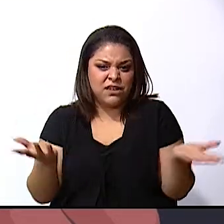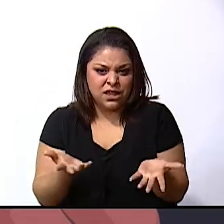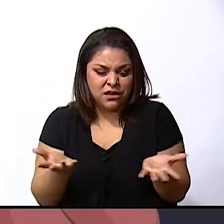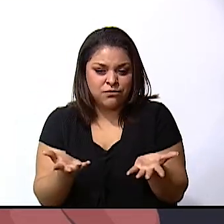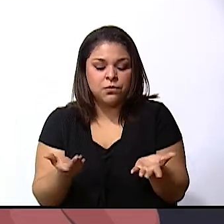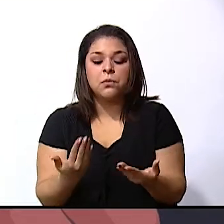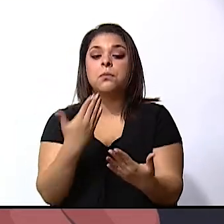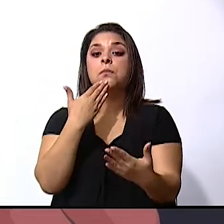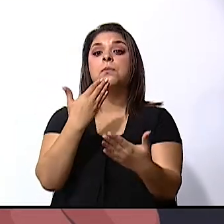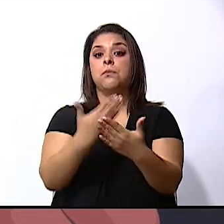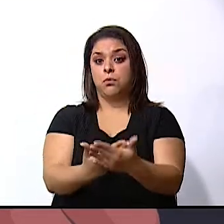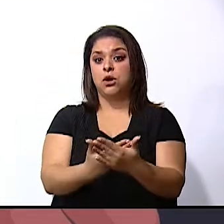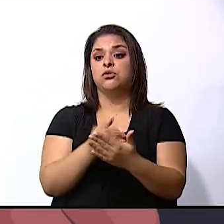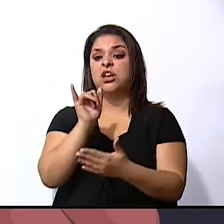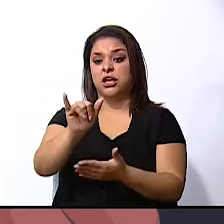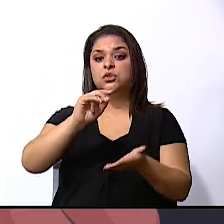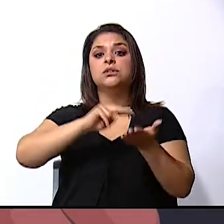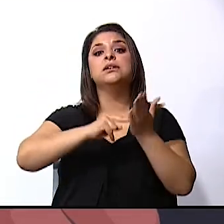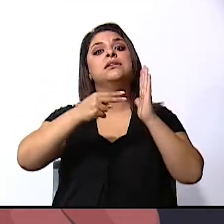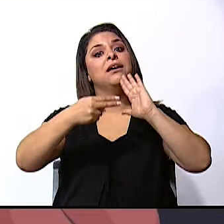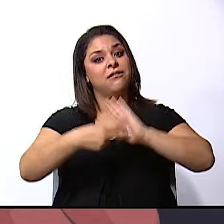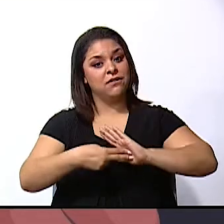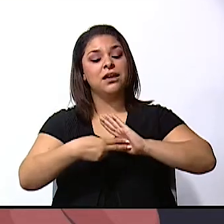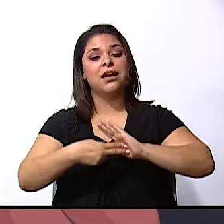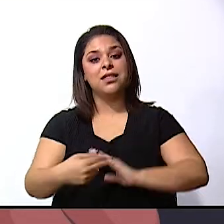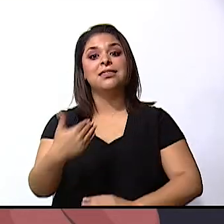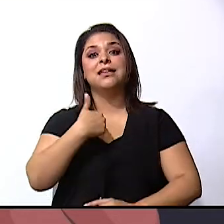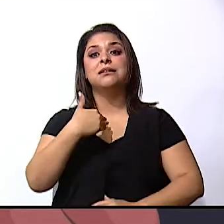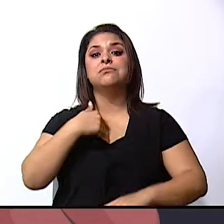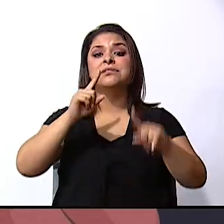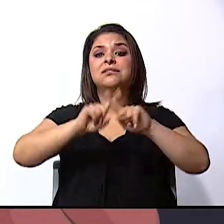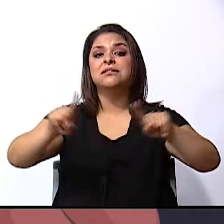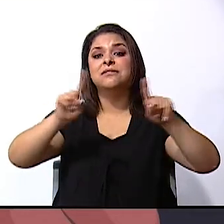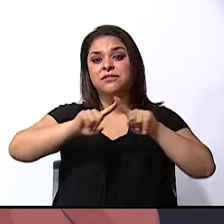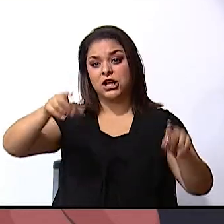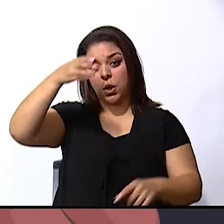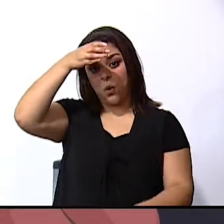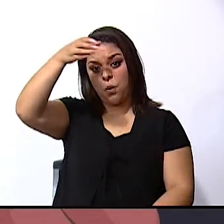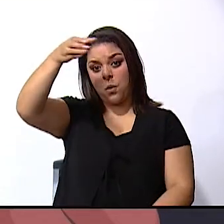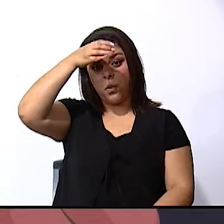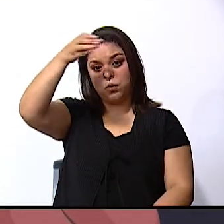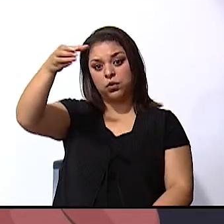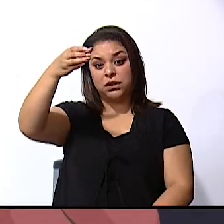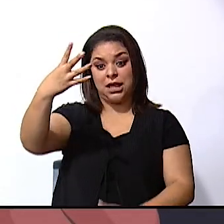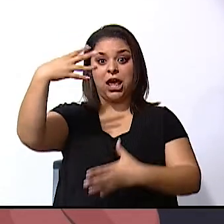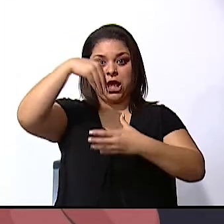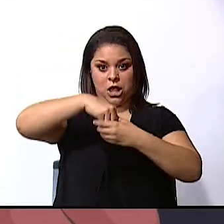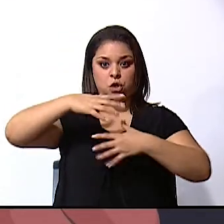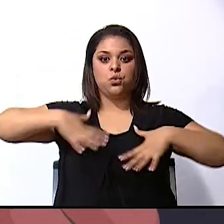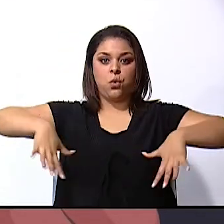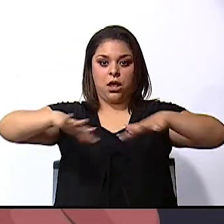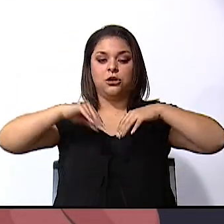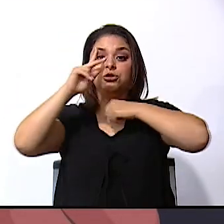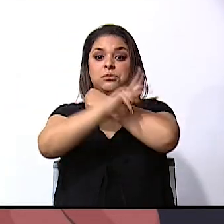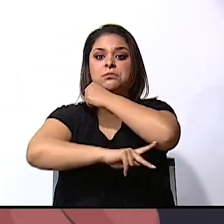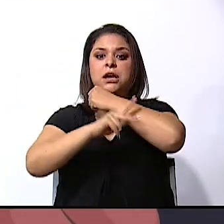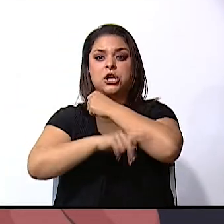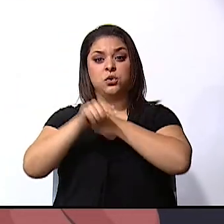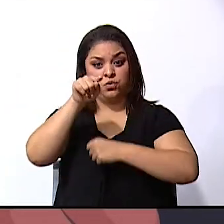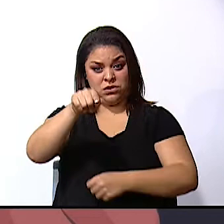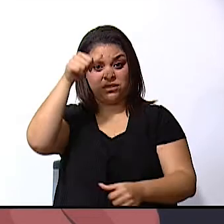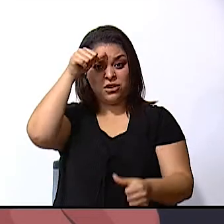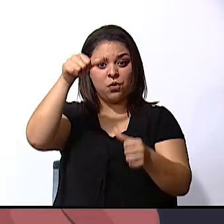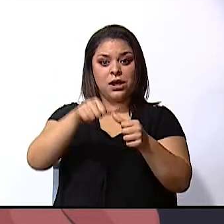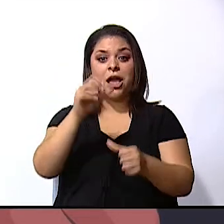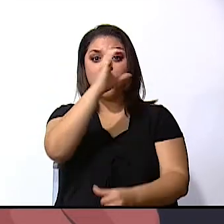it means that we have different cultures in our country do you know that costa